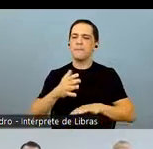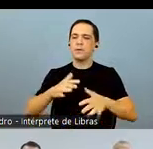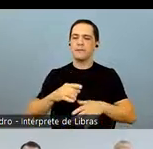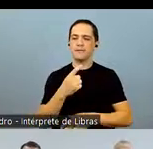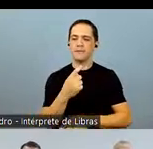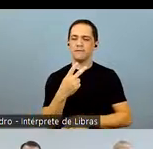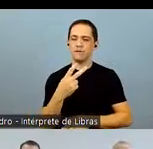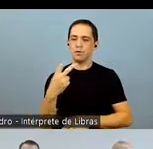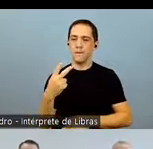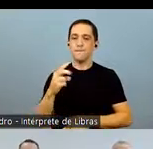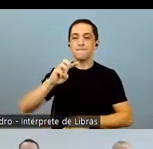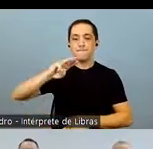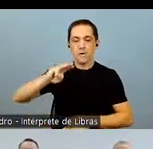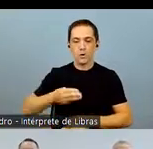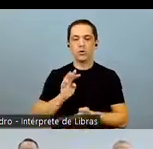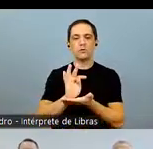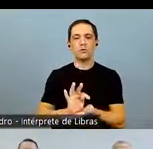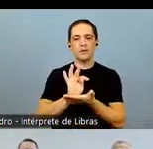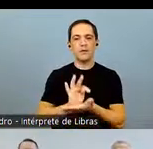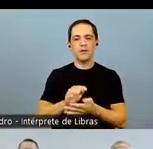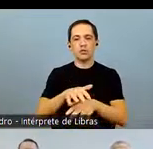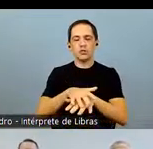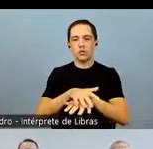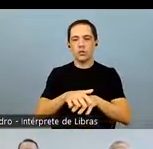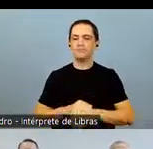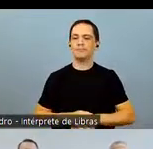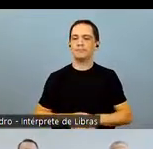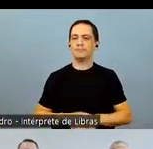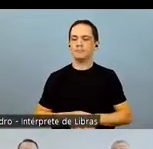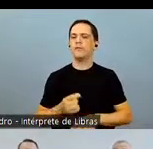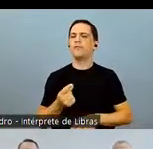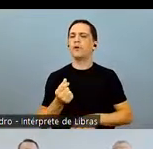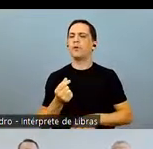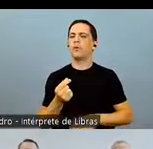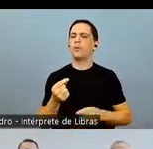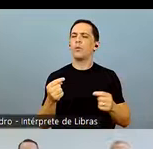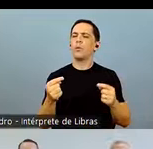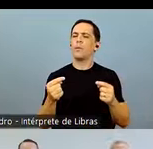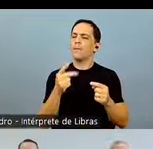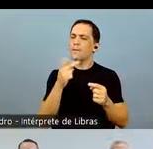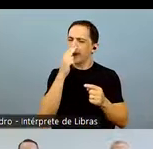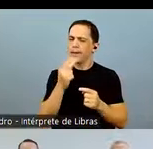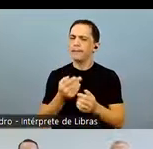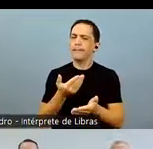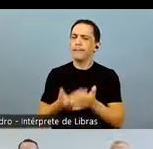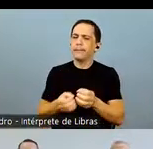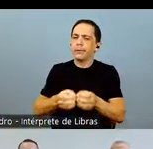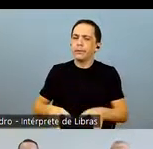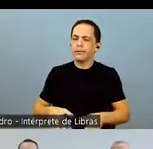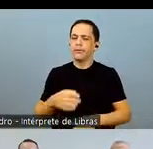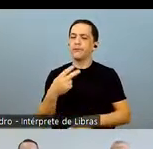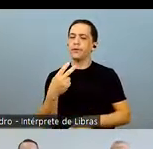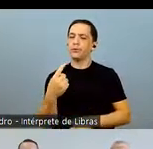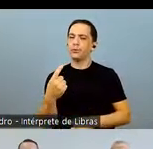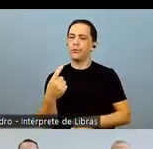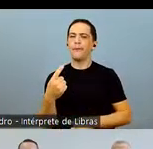crop year, production of approximately 122 million tons of soybean is expected.